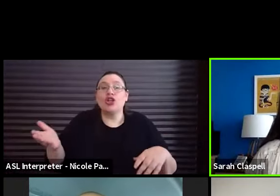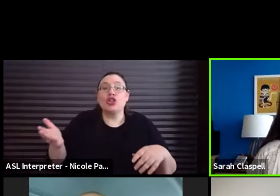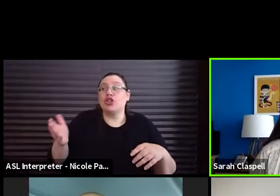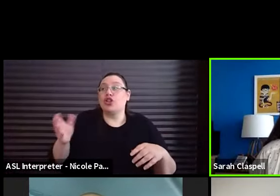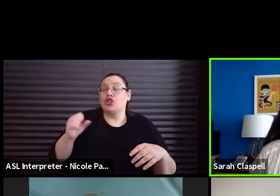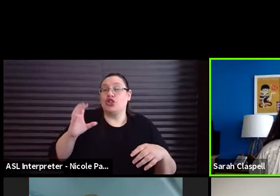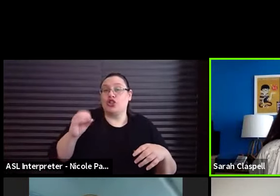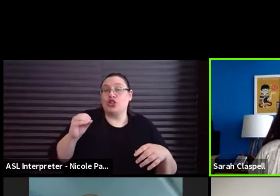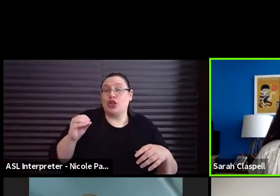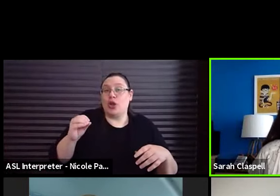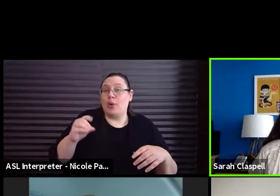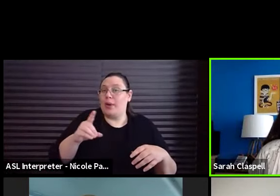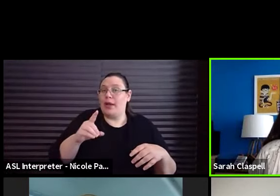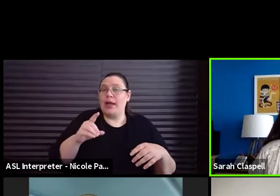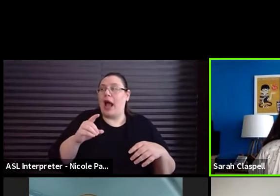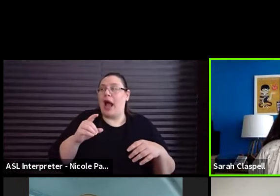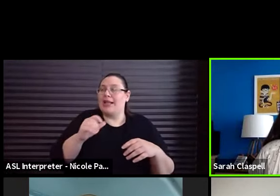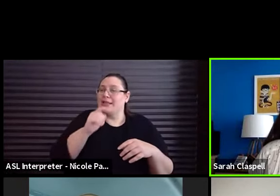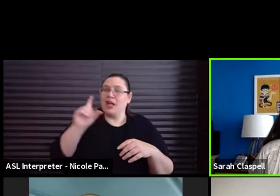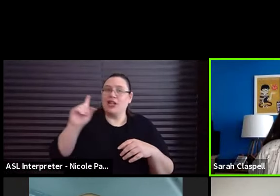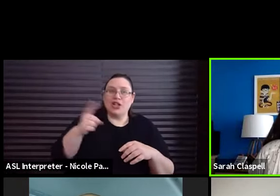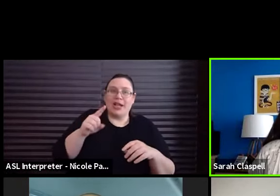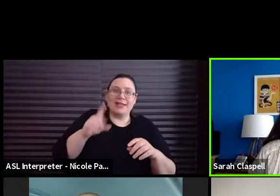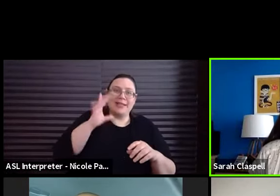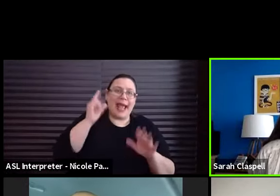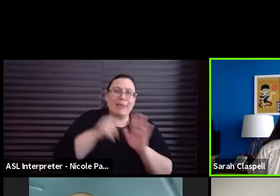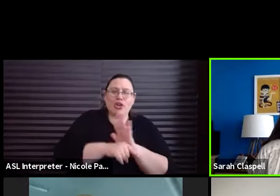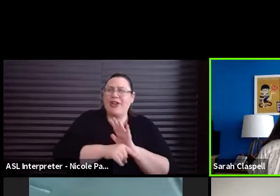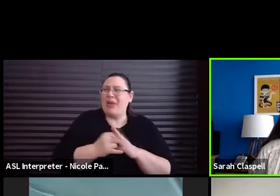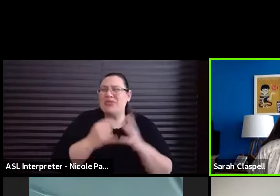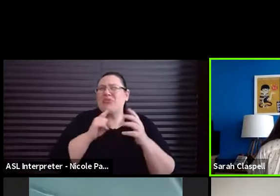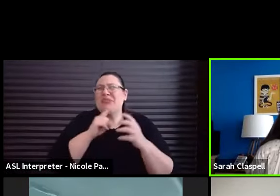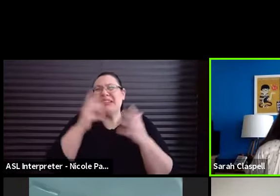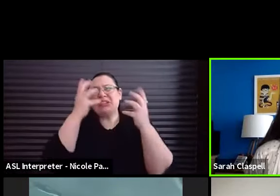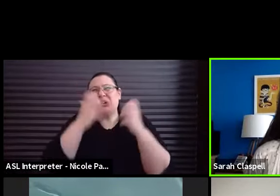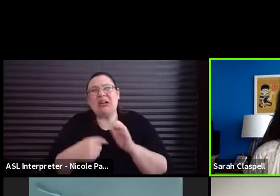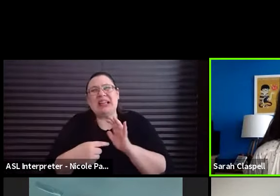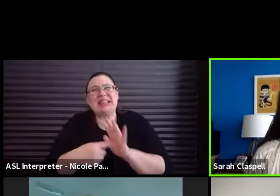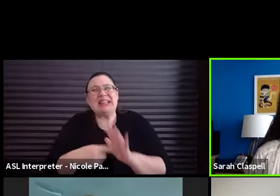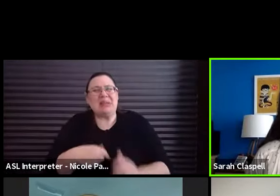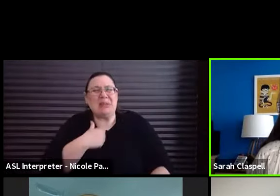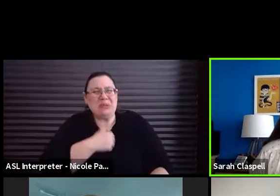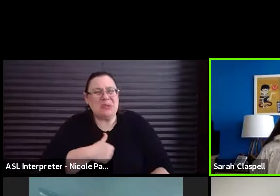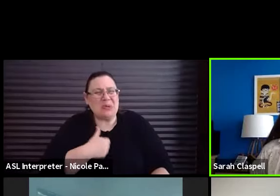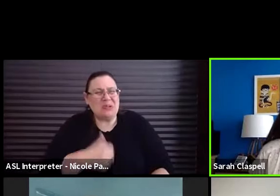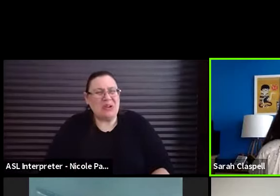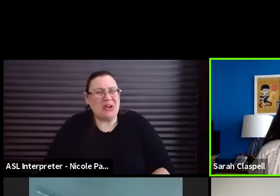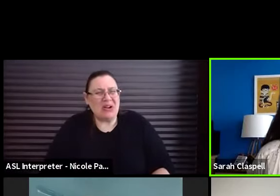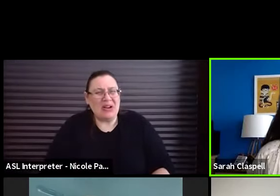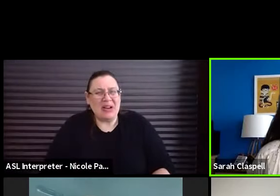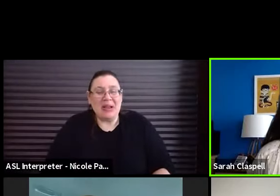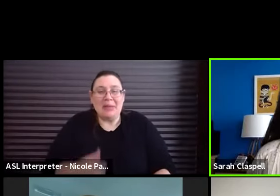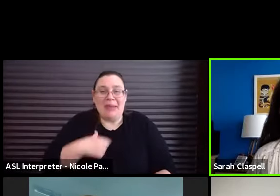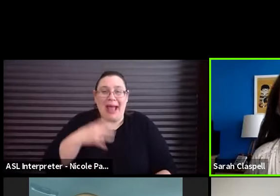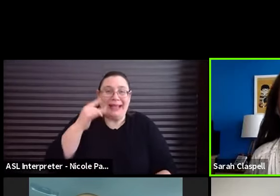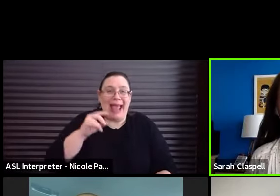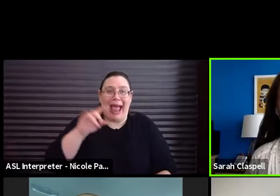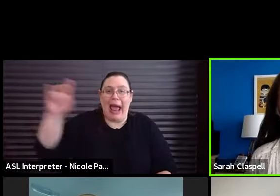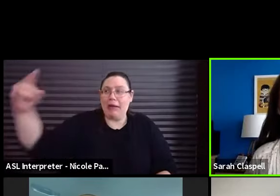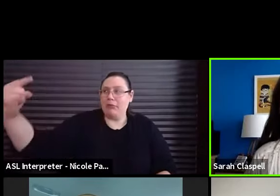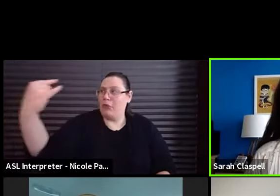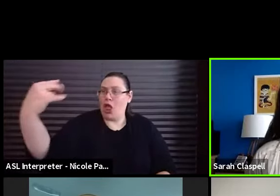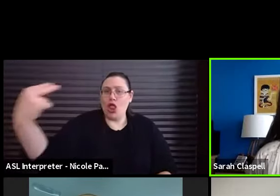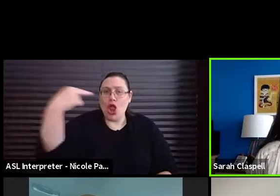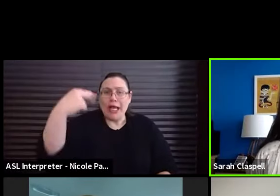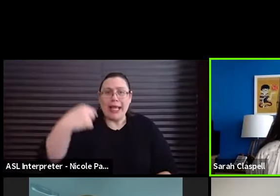just cat murder. What a very dark example. I'm so sorry. Uh, my cats over here, looking at me like, how dare